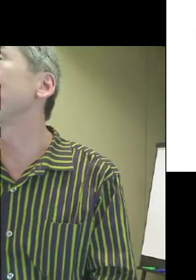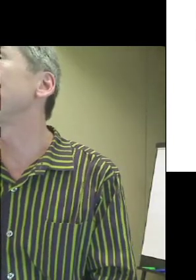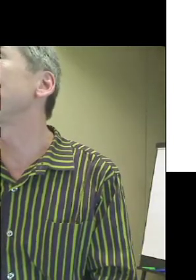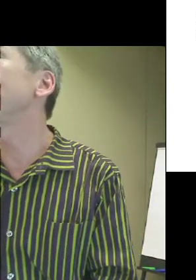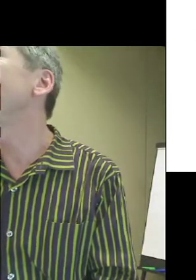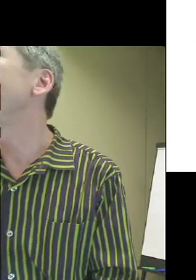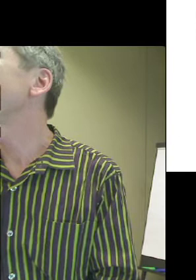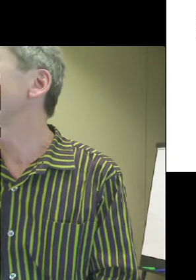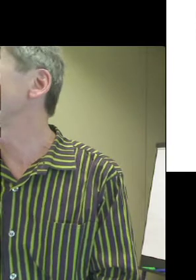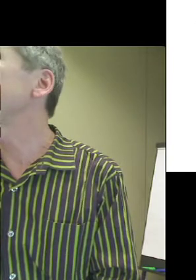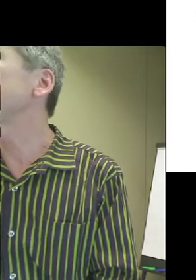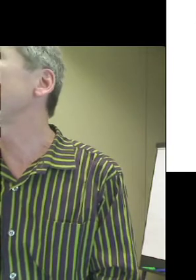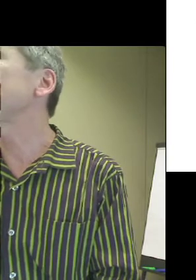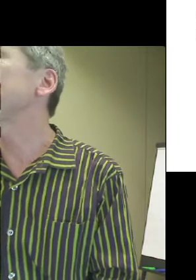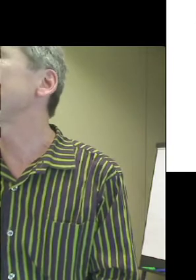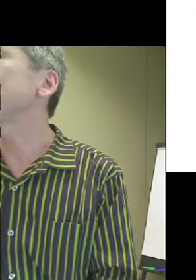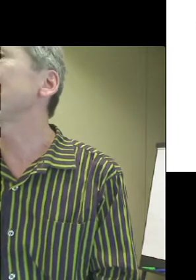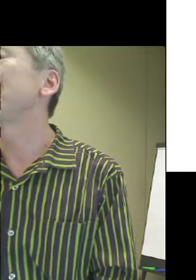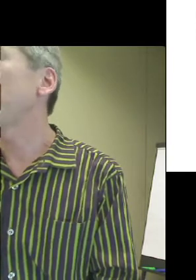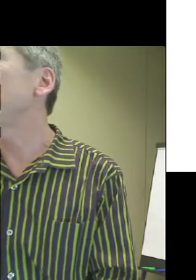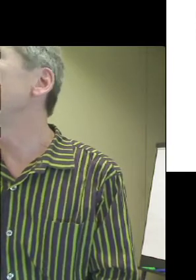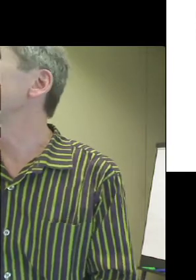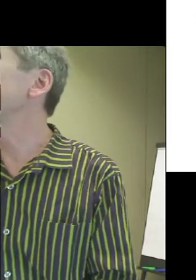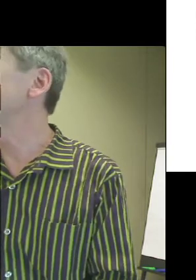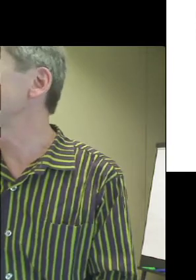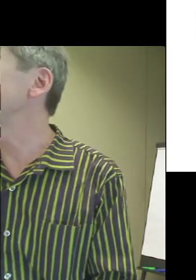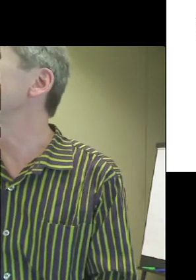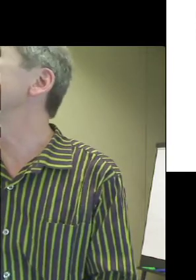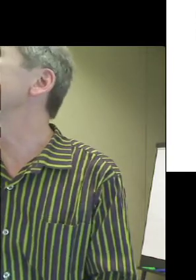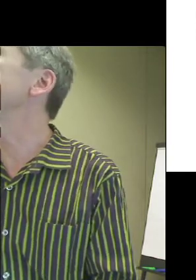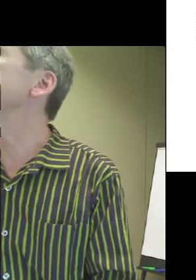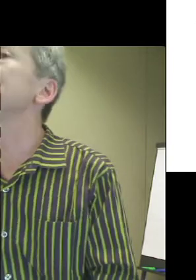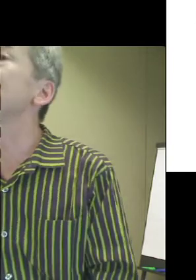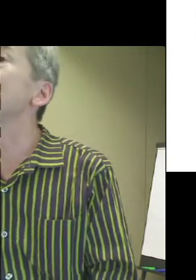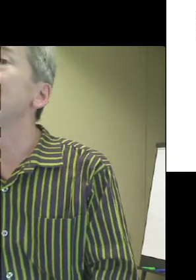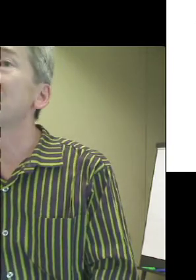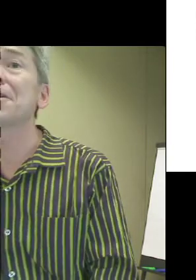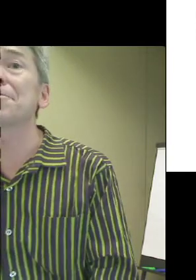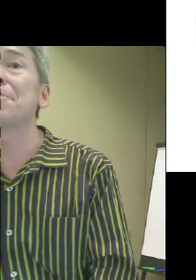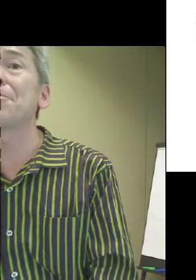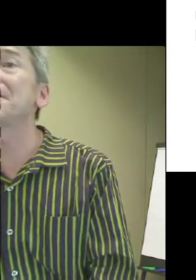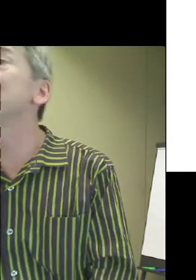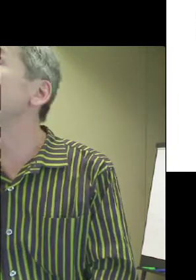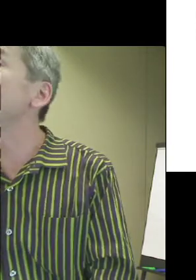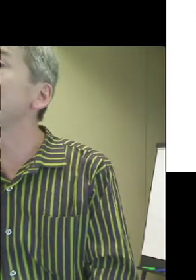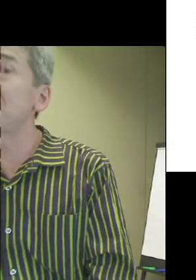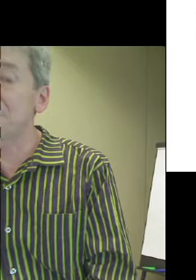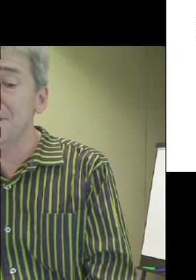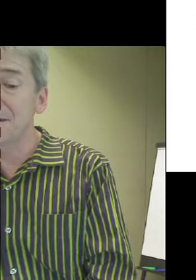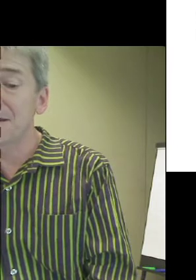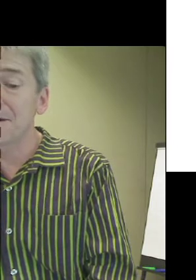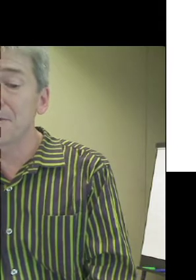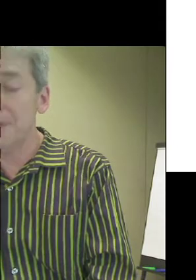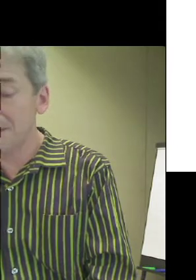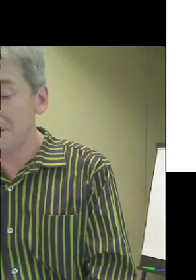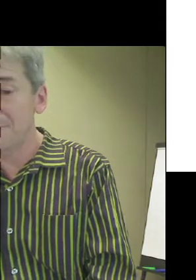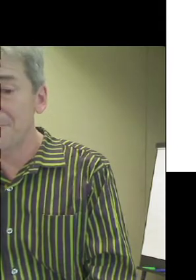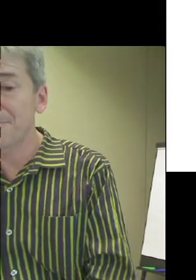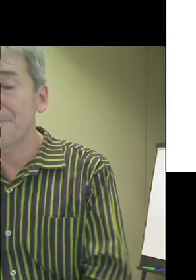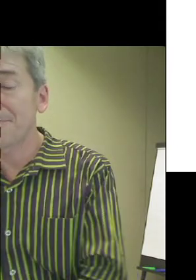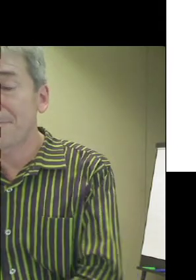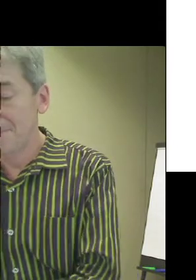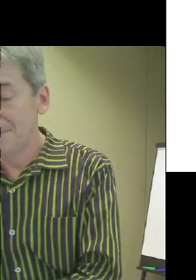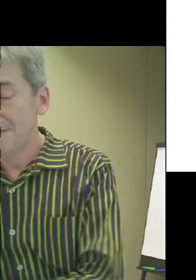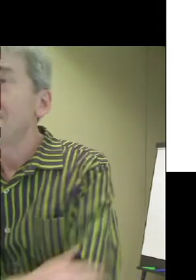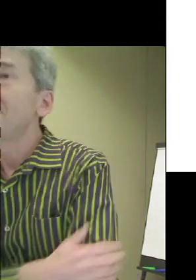thinking and it will have expressions and impact on national legislations and cultural policies in many countries over time.